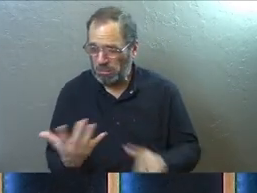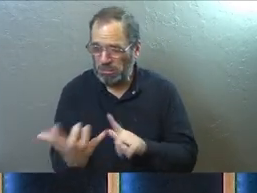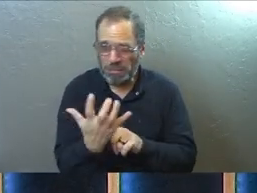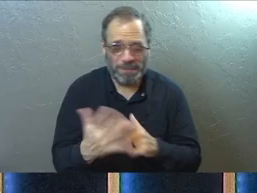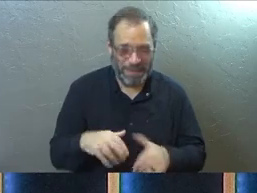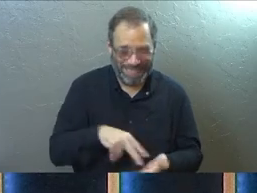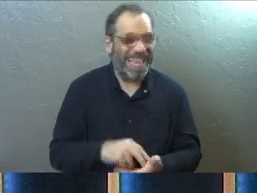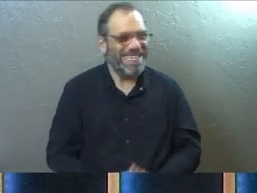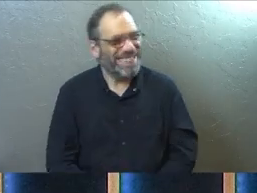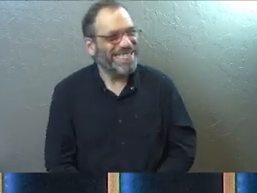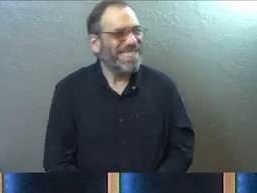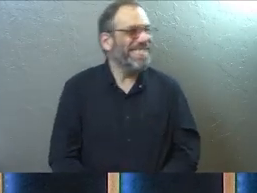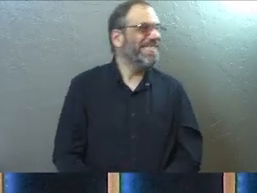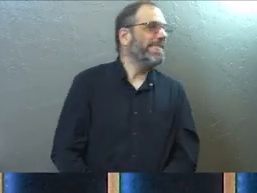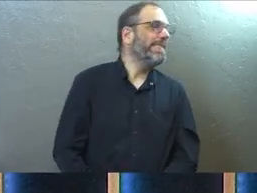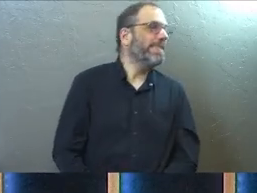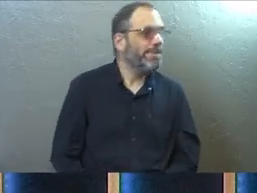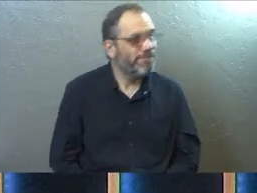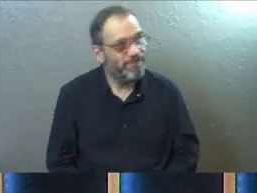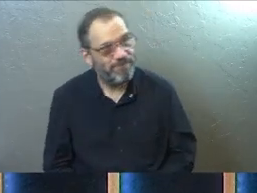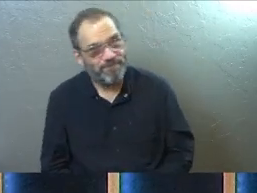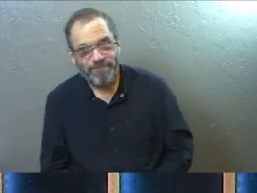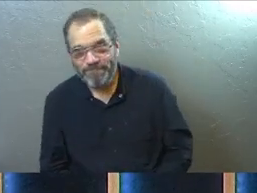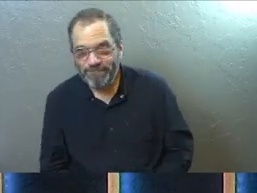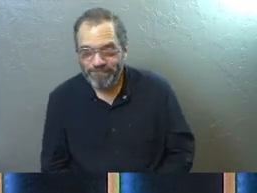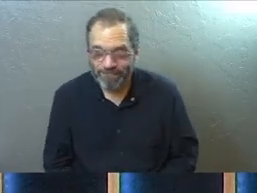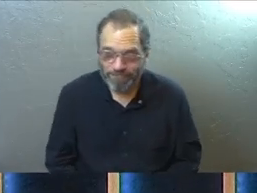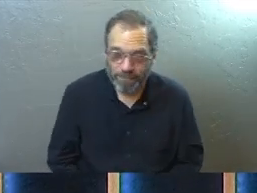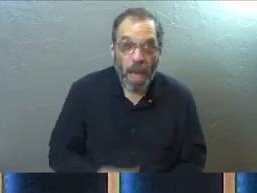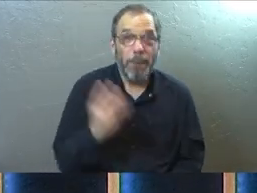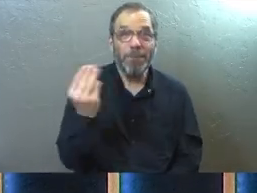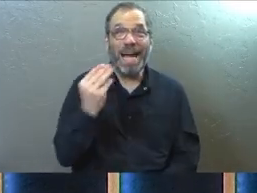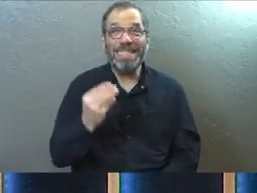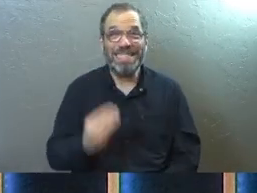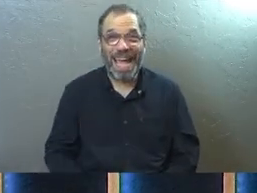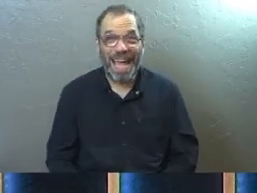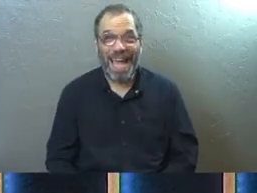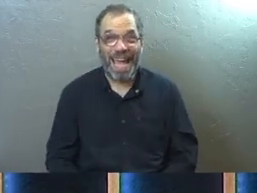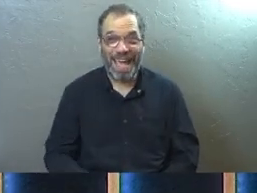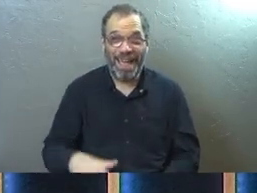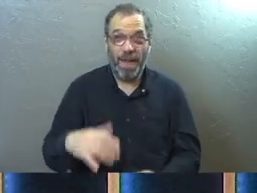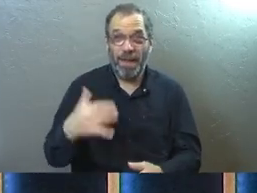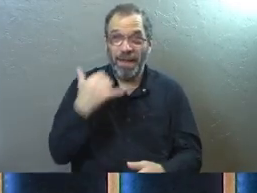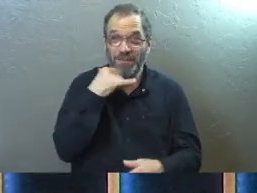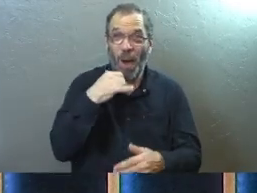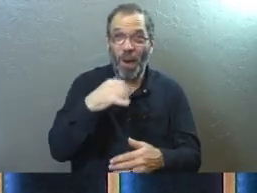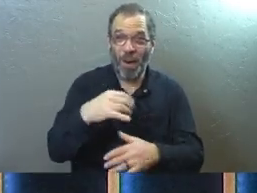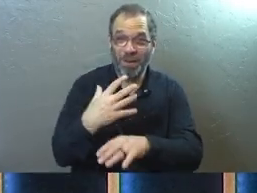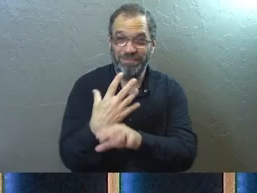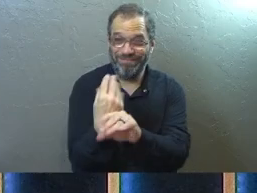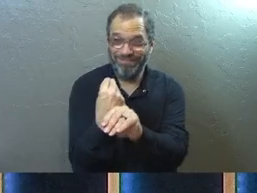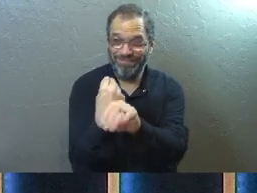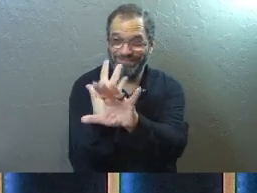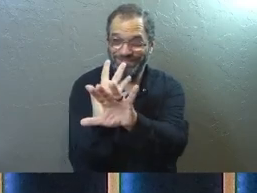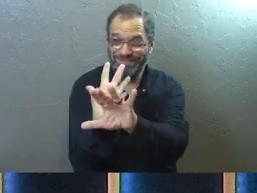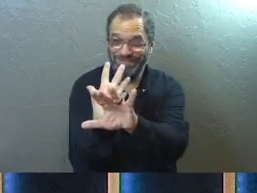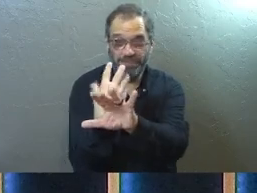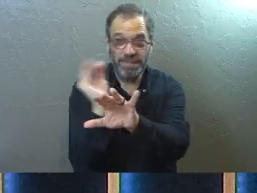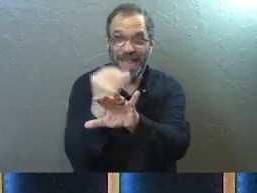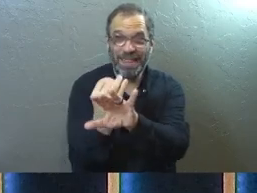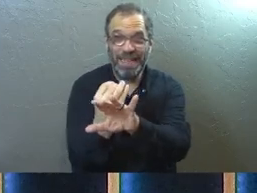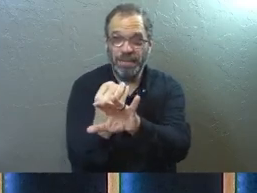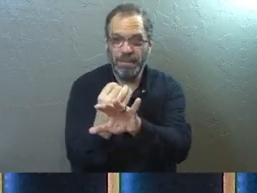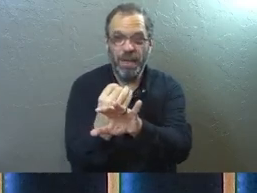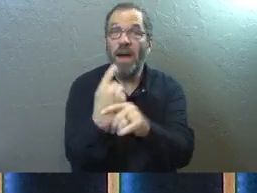And you wait around Sunday, Monday, Tuesday. And as soon as someone comes and, and they give you just the tiniest